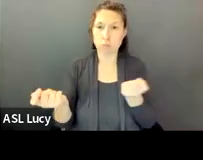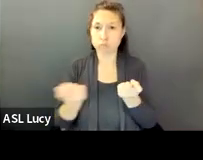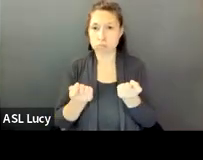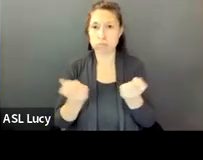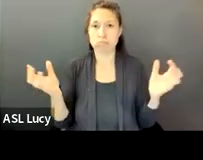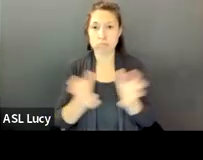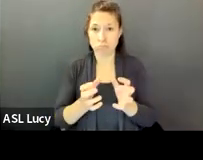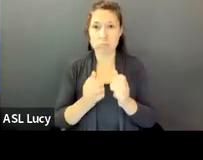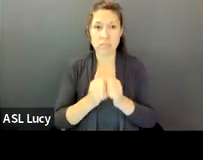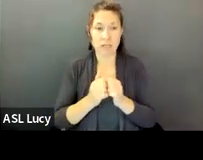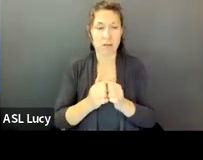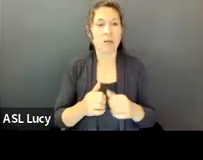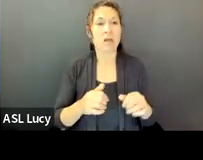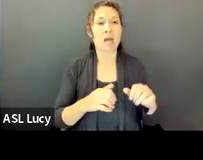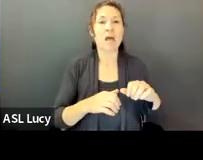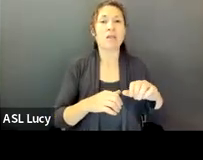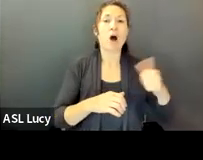support enrichment programming.